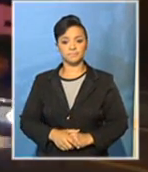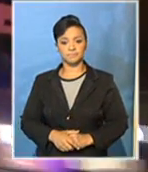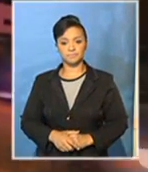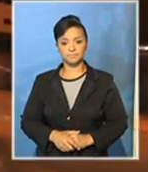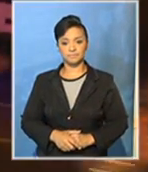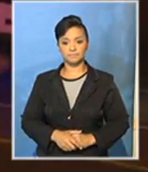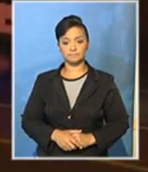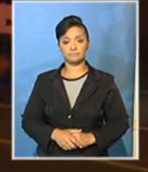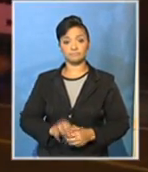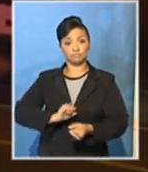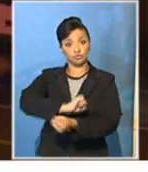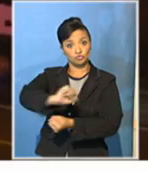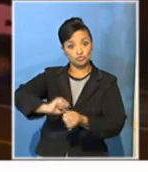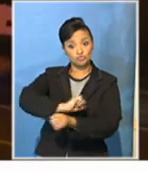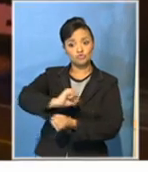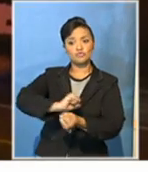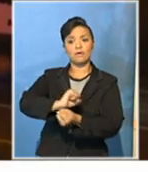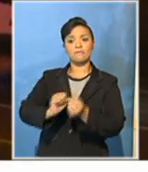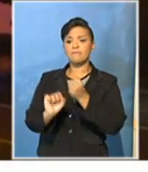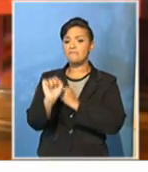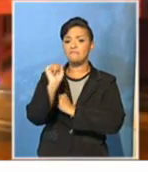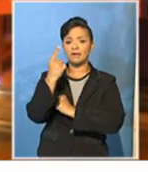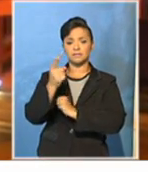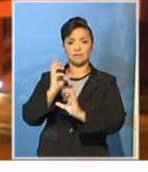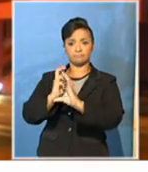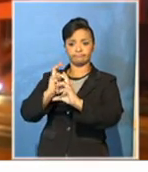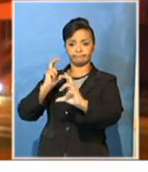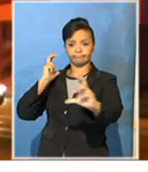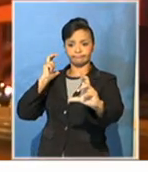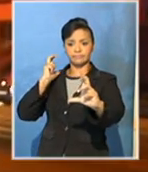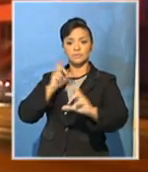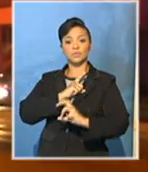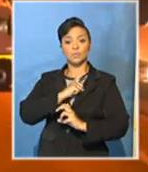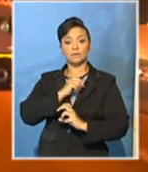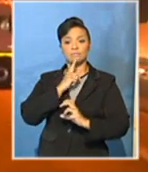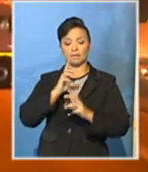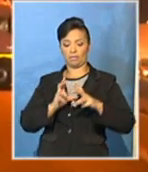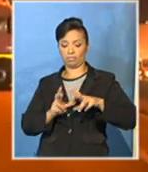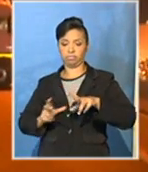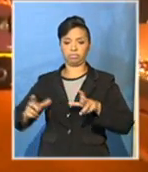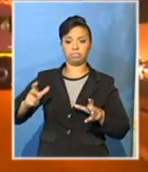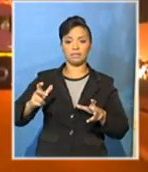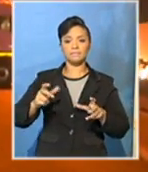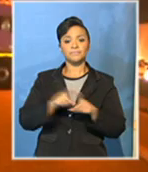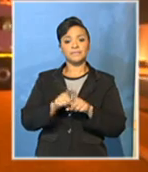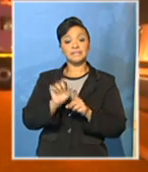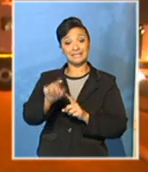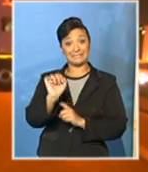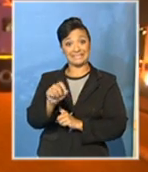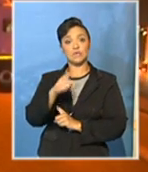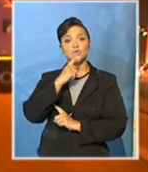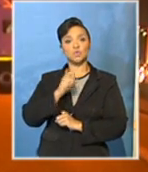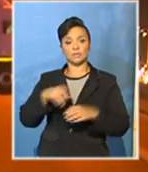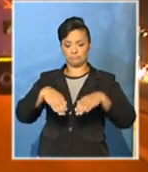Truck drivers, the first target, allegedly accosted, and their vehicles used